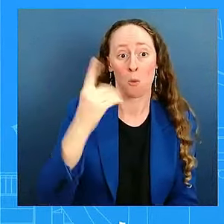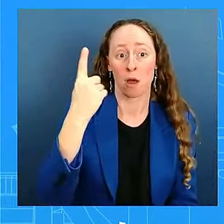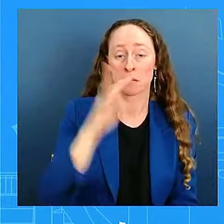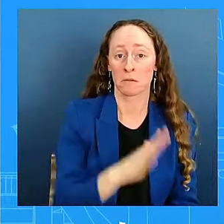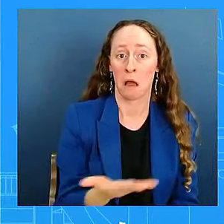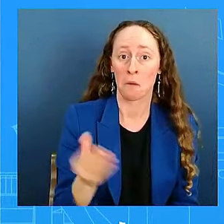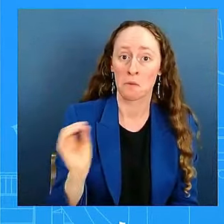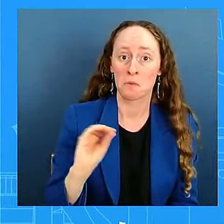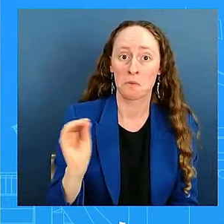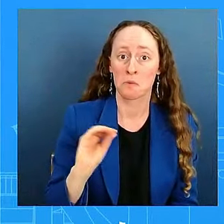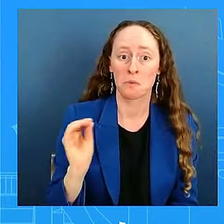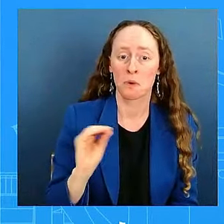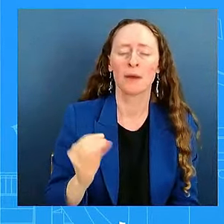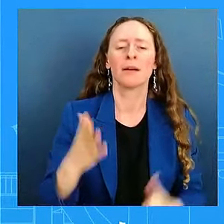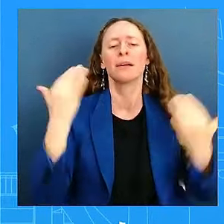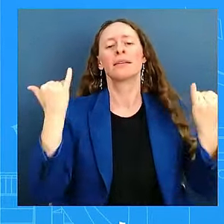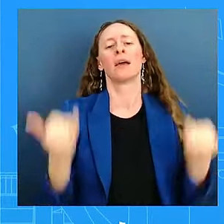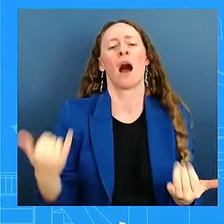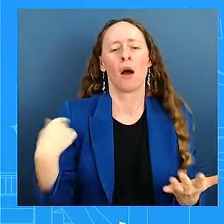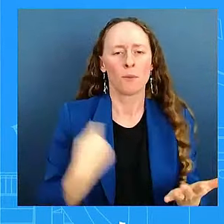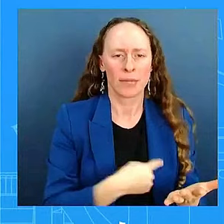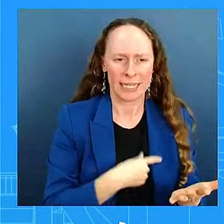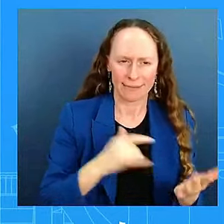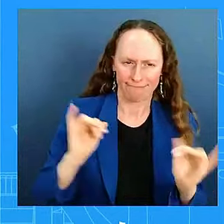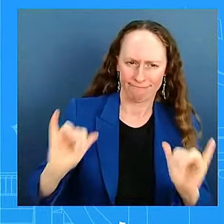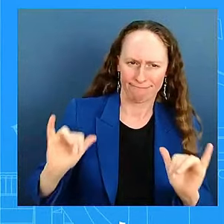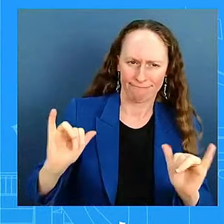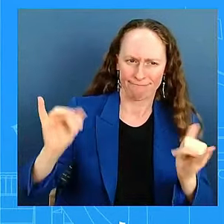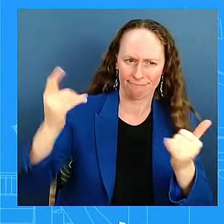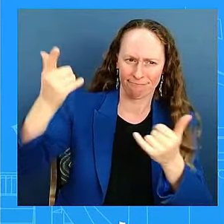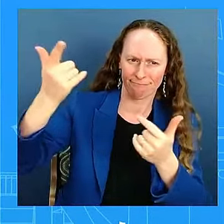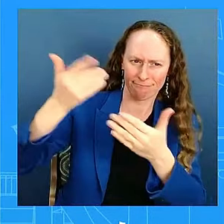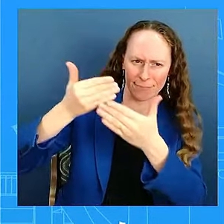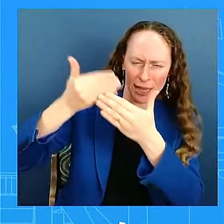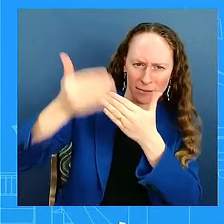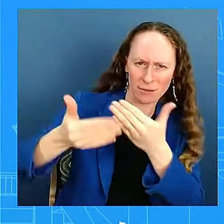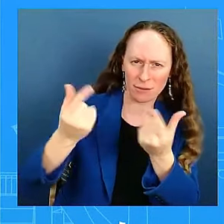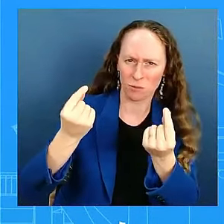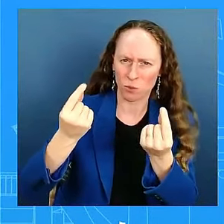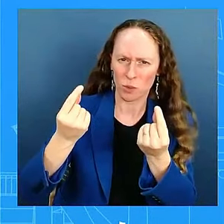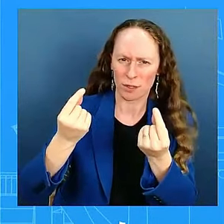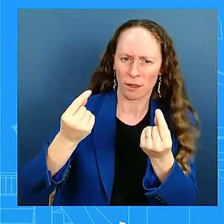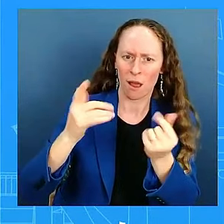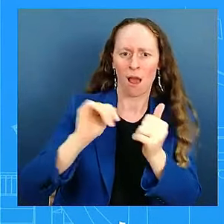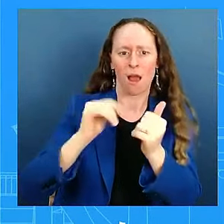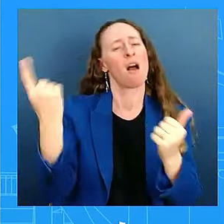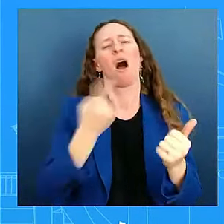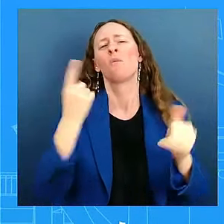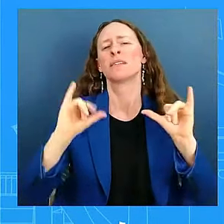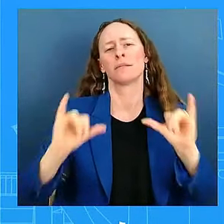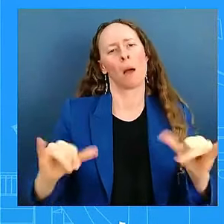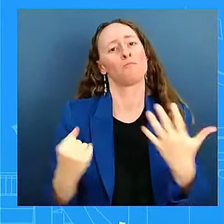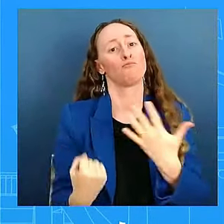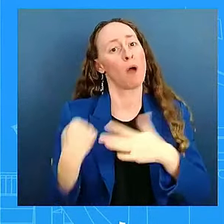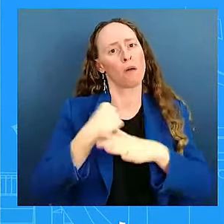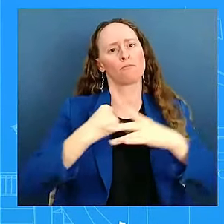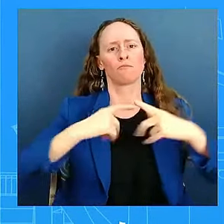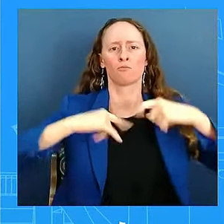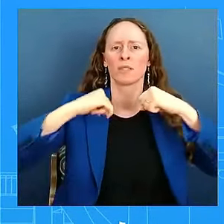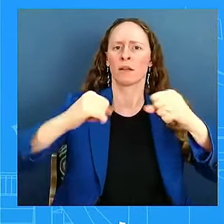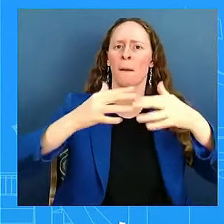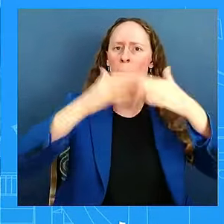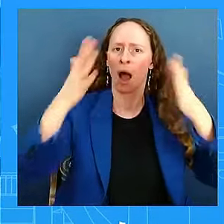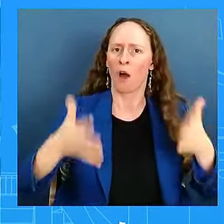next steps are to secure, first and foremost, American interests, and then to promote stability to the maximum extent possible as we go forward.